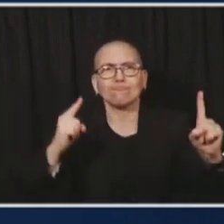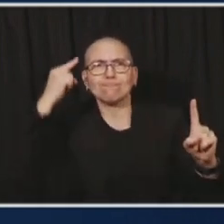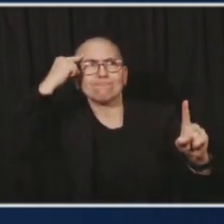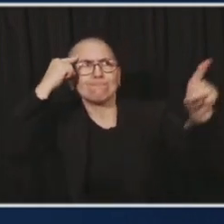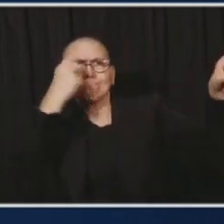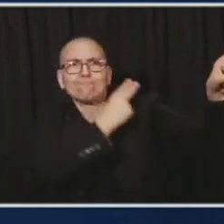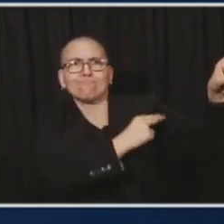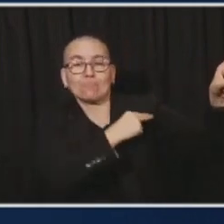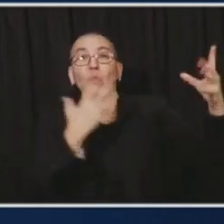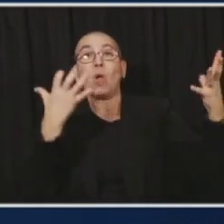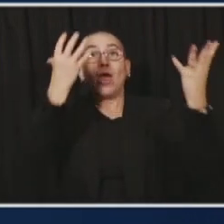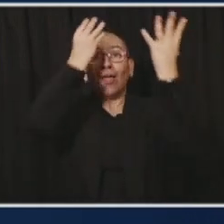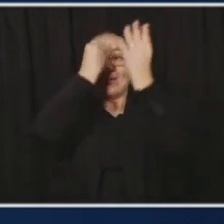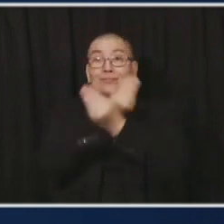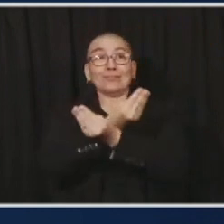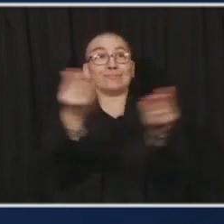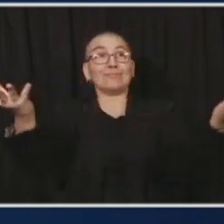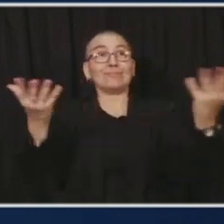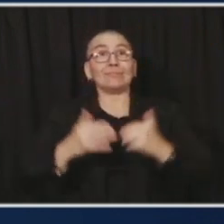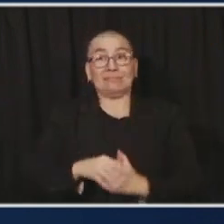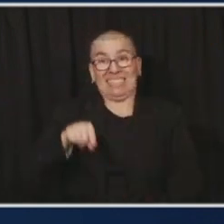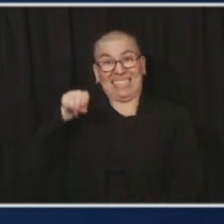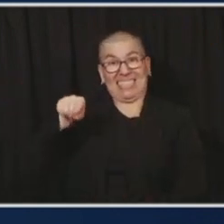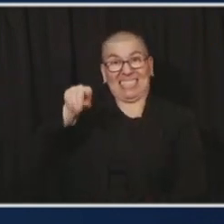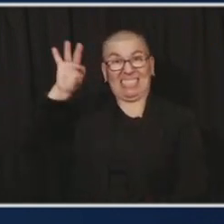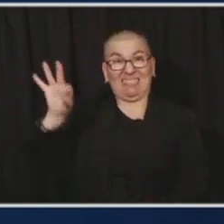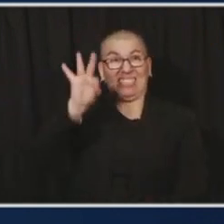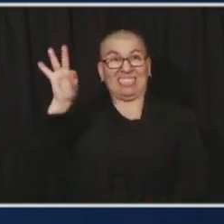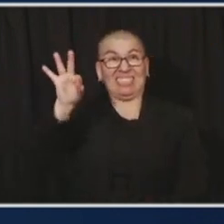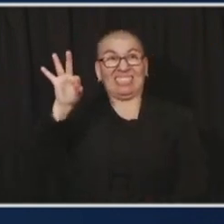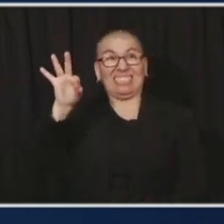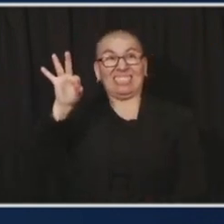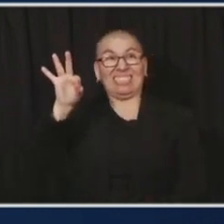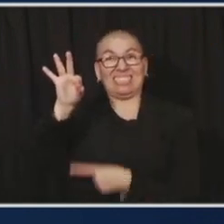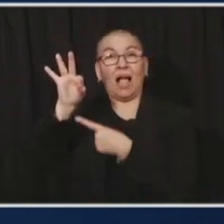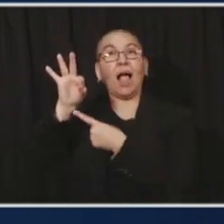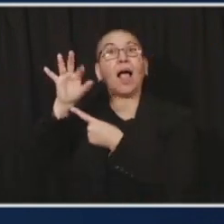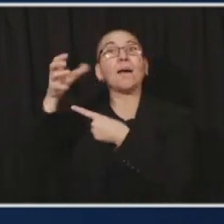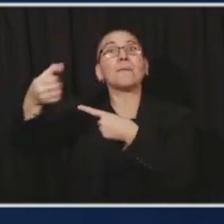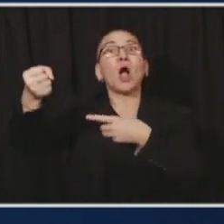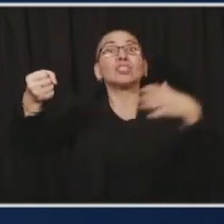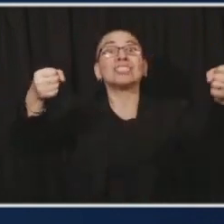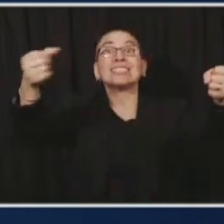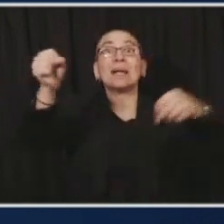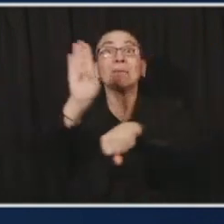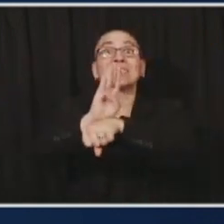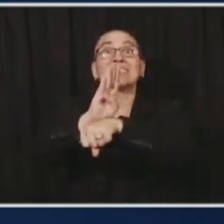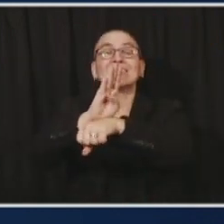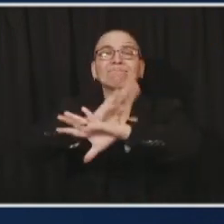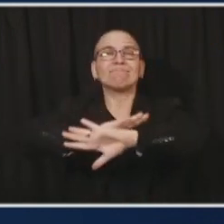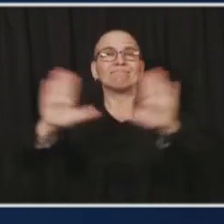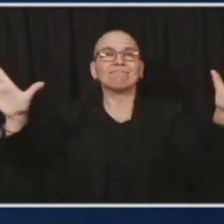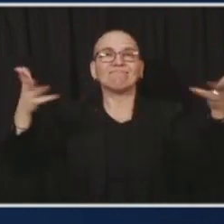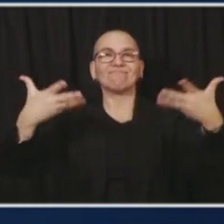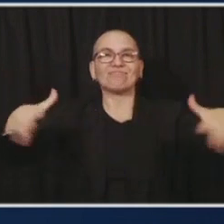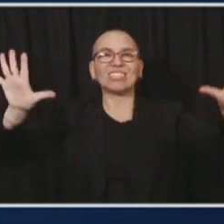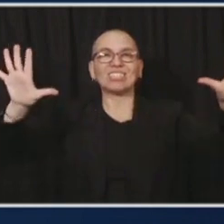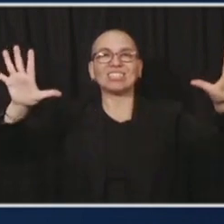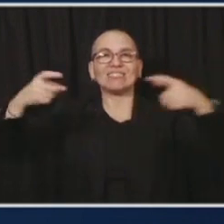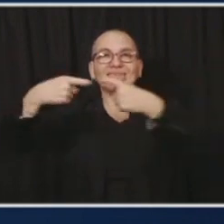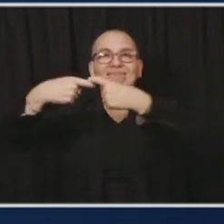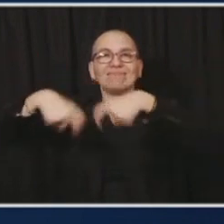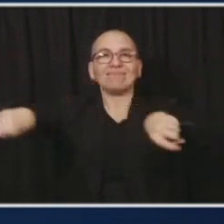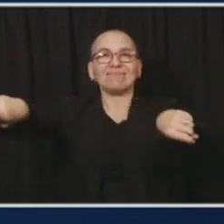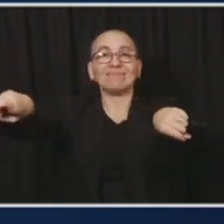ends this Friday at 11 59 PM. What will happen starting at 12 AM on